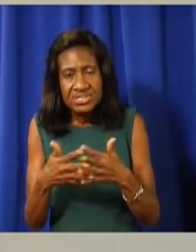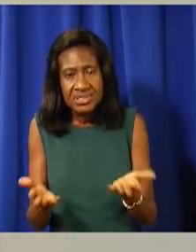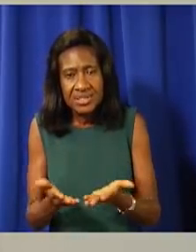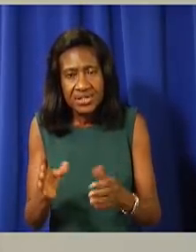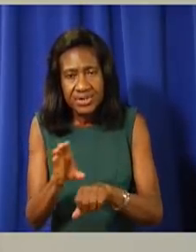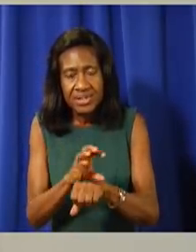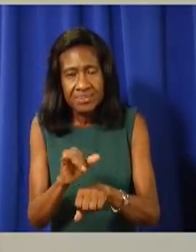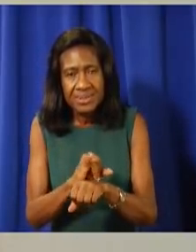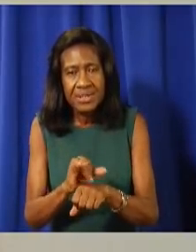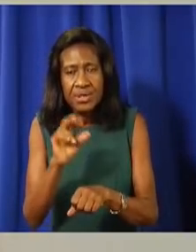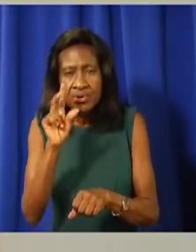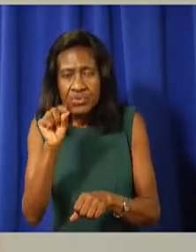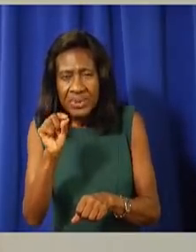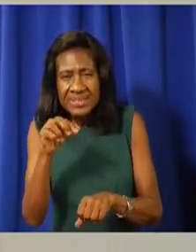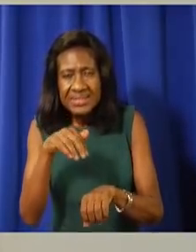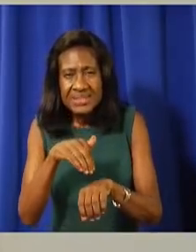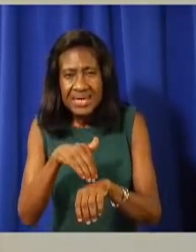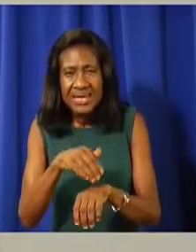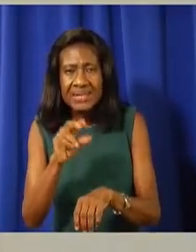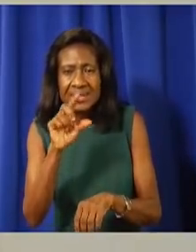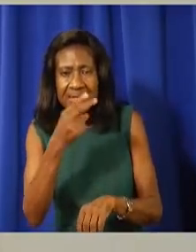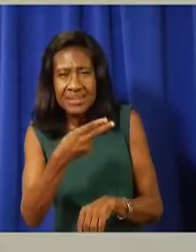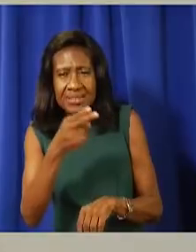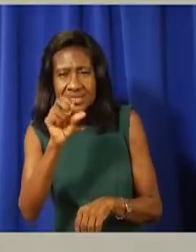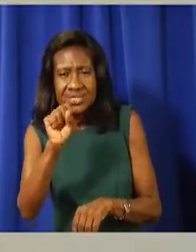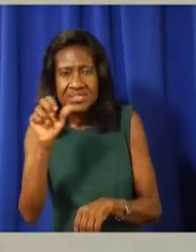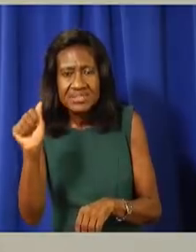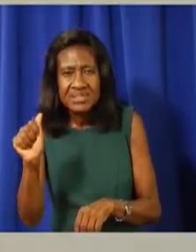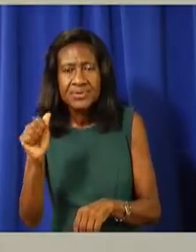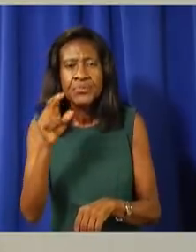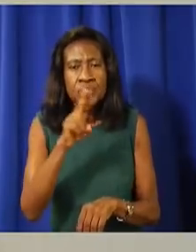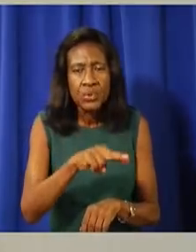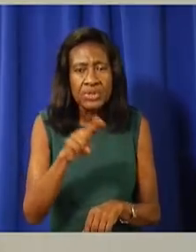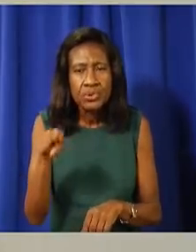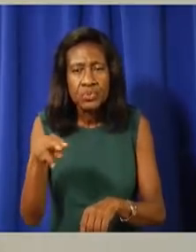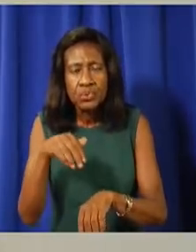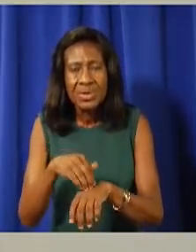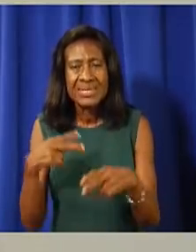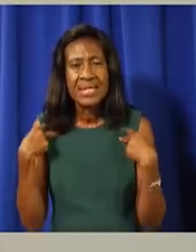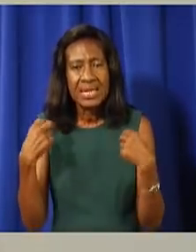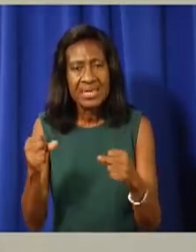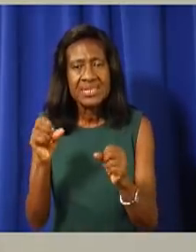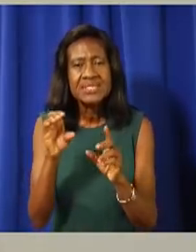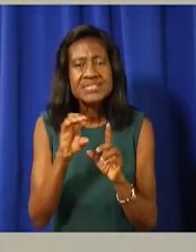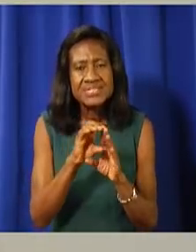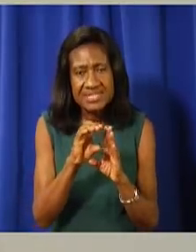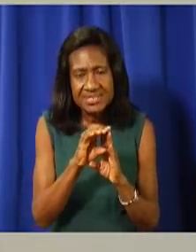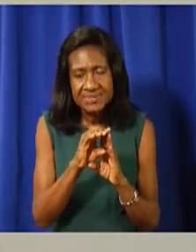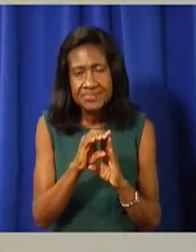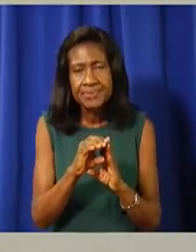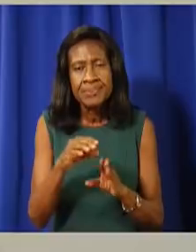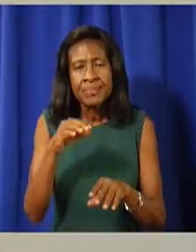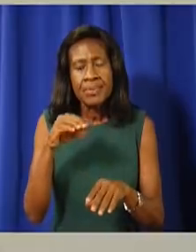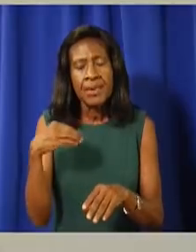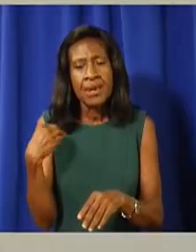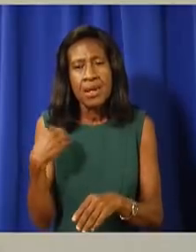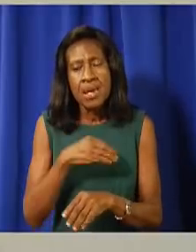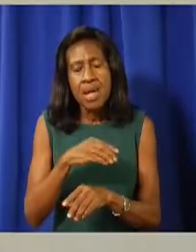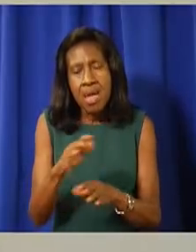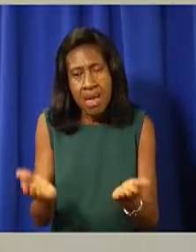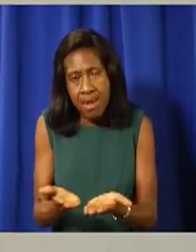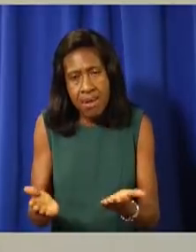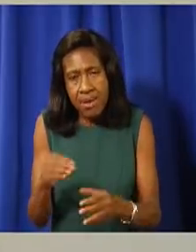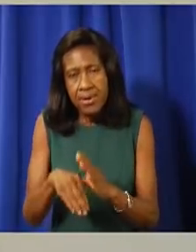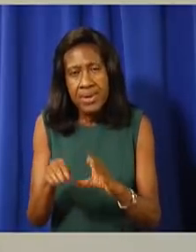at the HSA and 22 at Health City. All local facilities have also